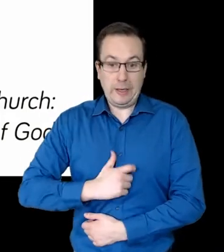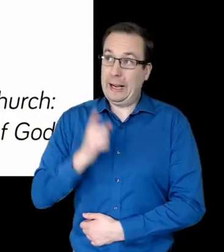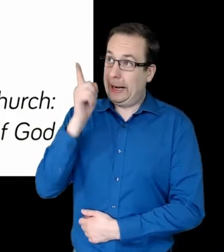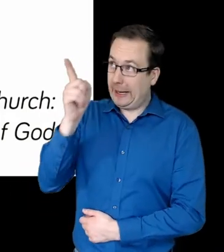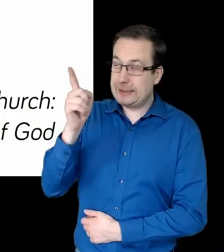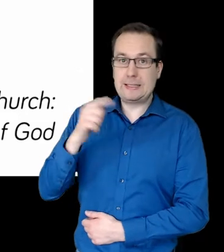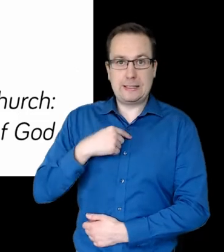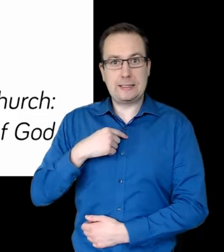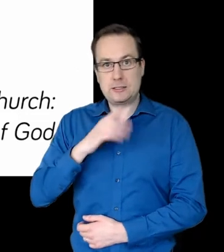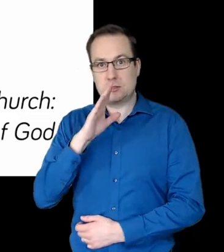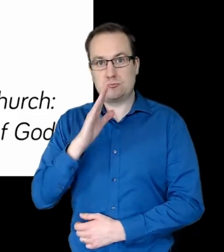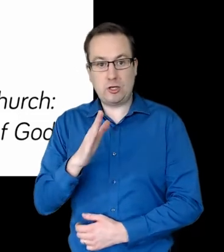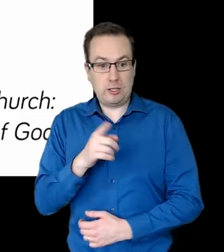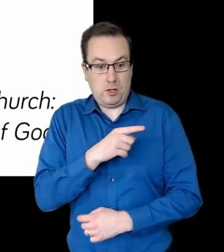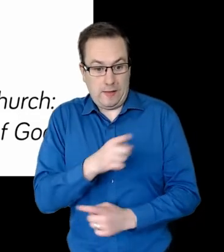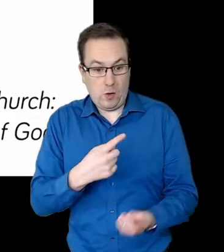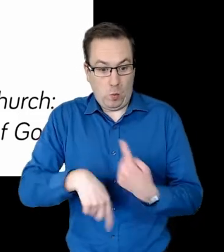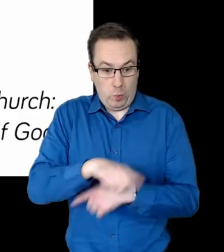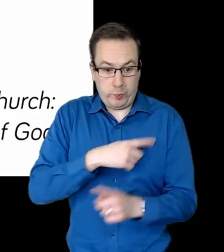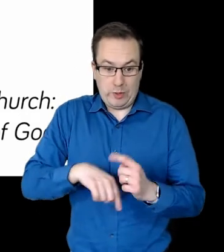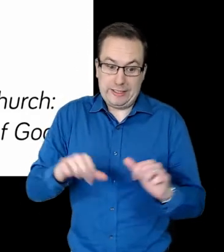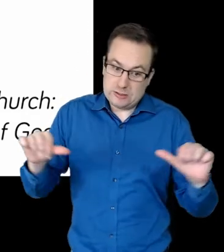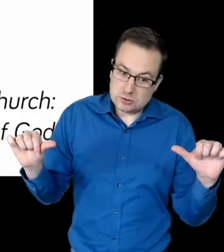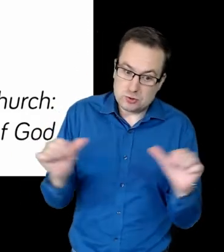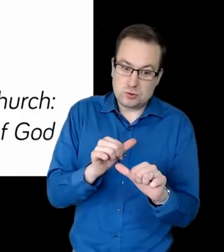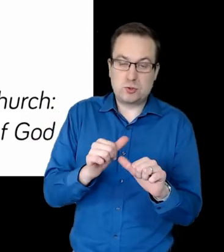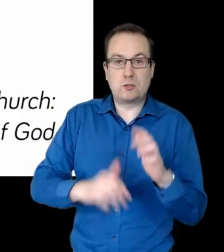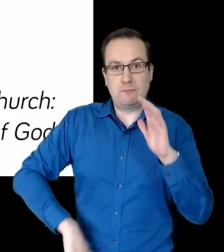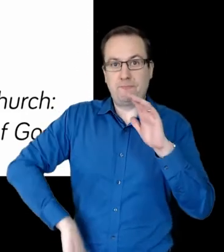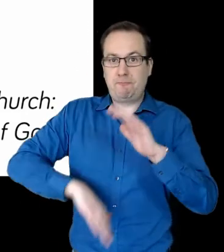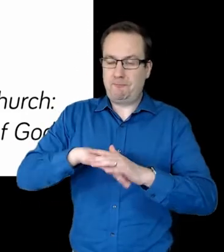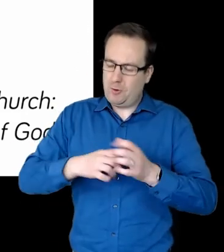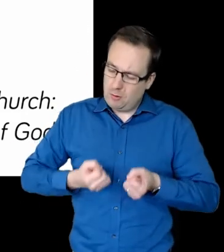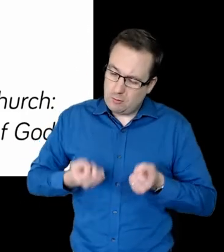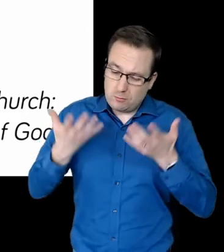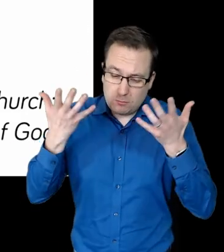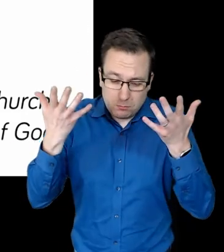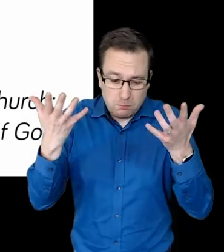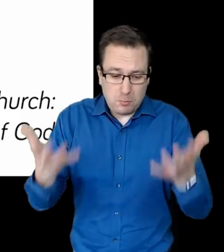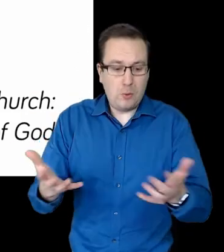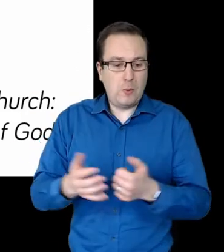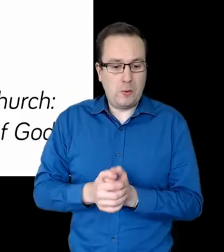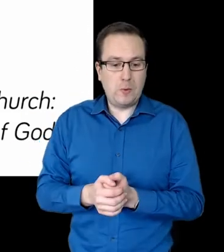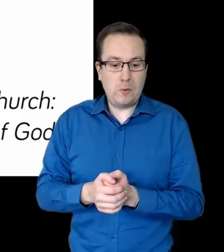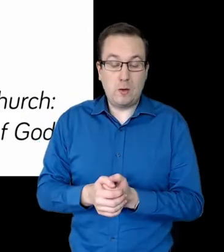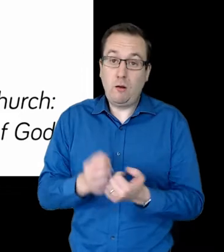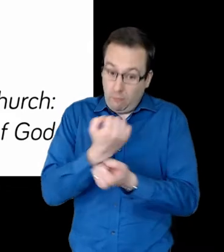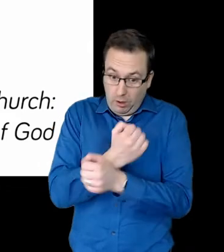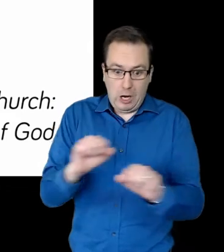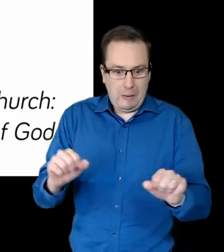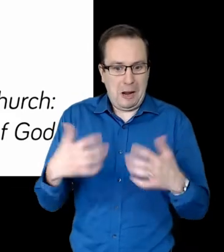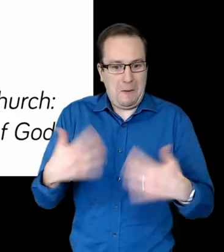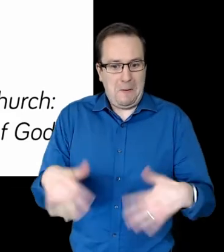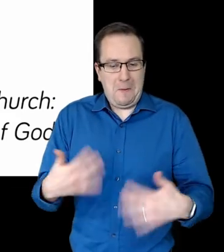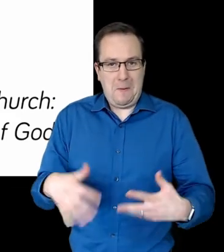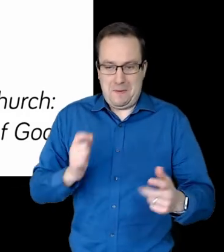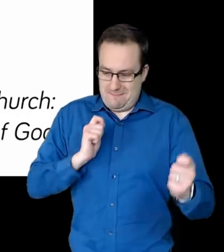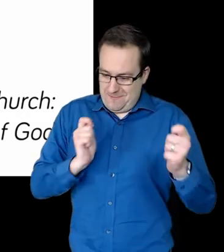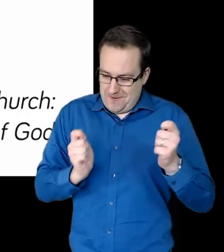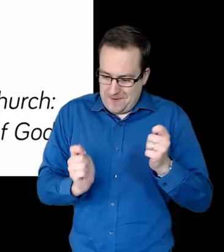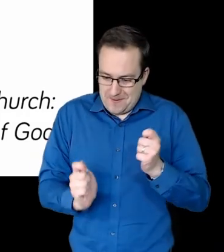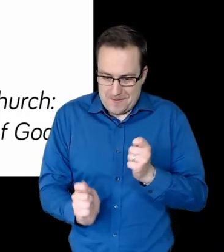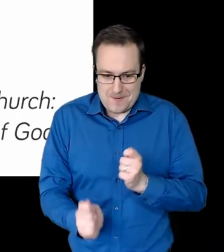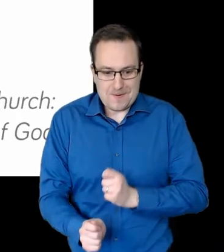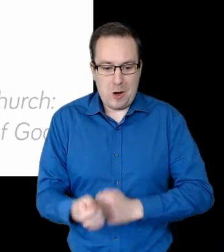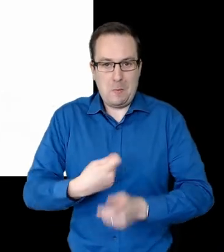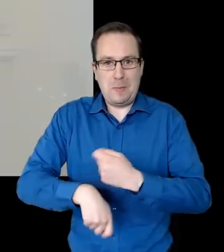That we live life in all its fullness. Ultimately. Coming out is a transformative process. That can lead to fullness of life.